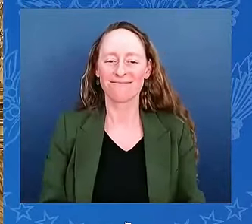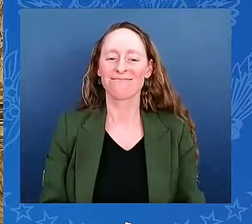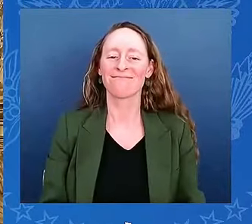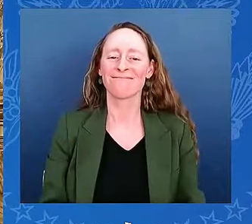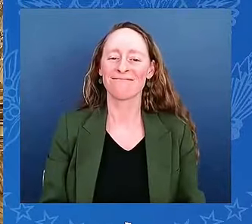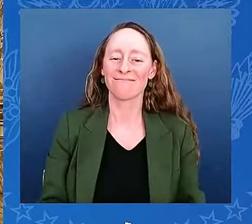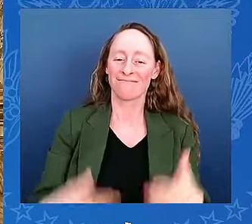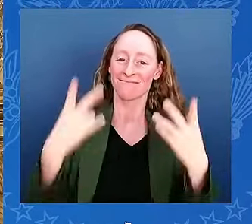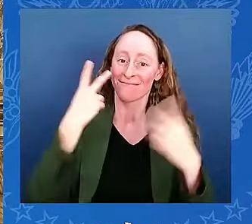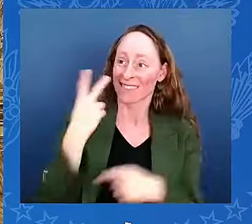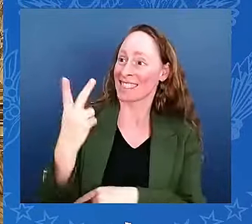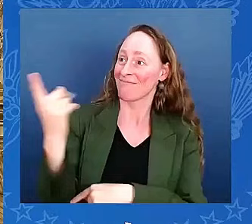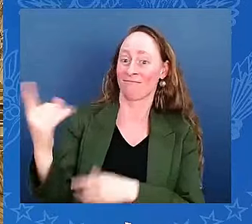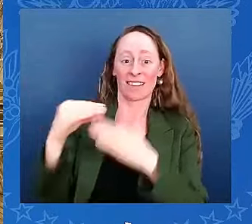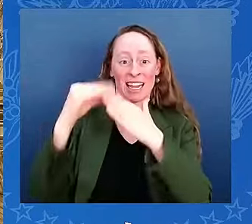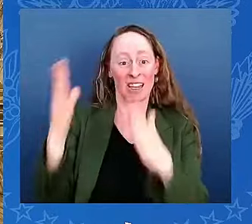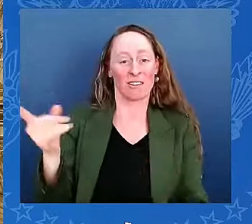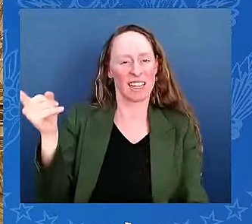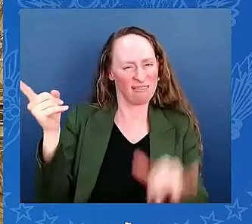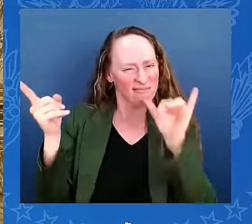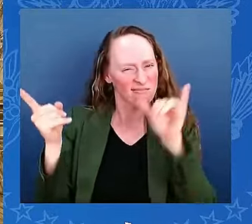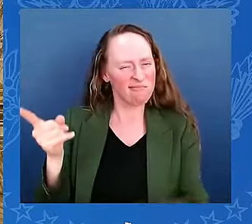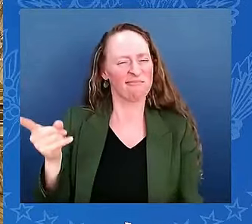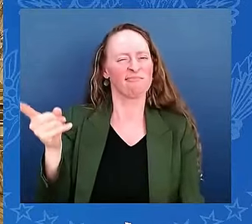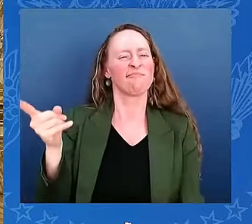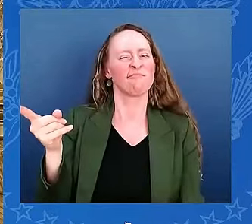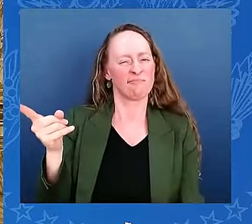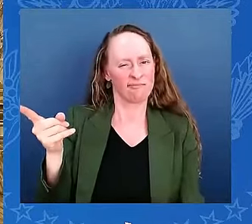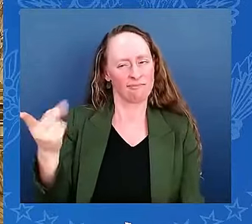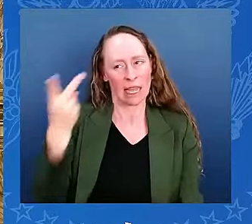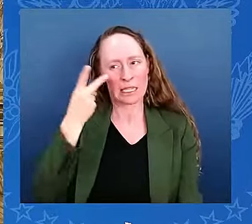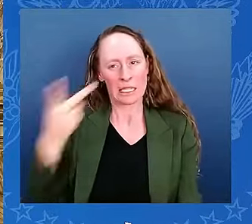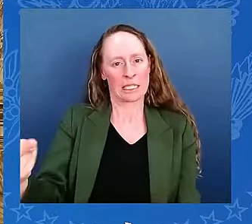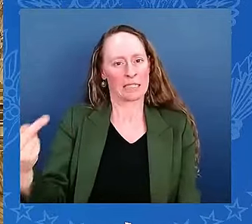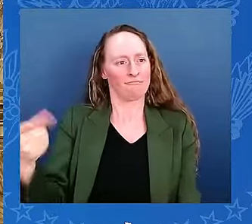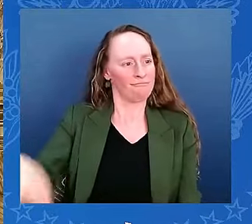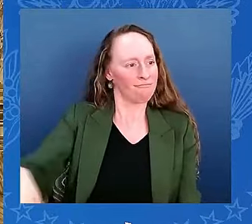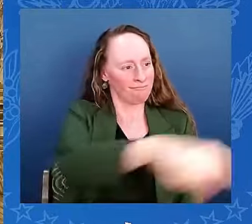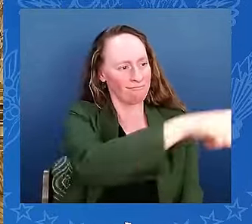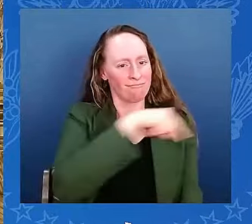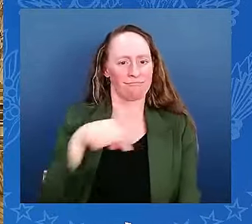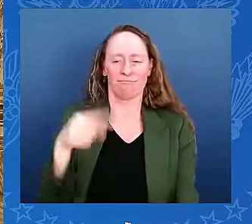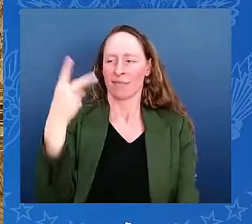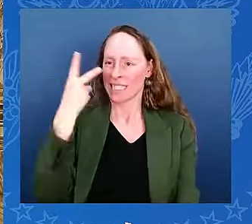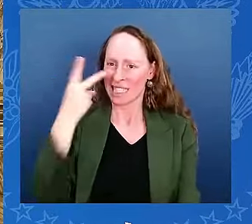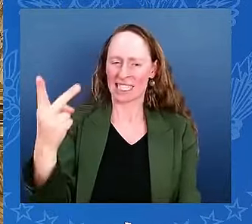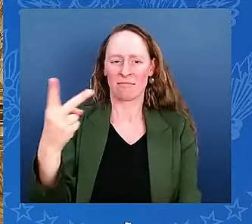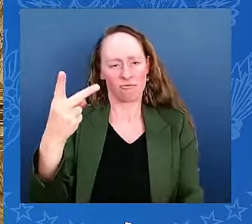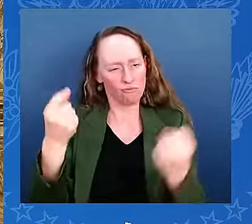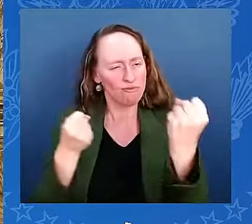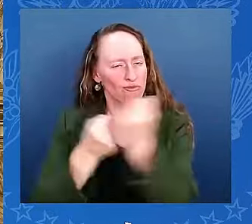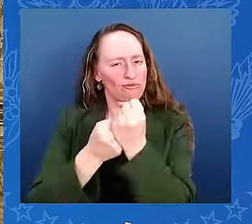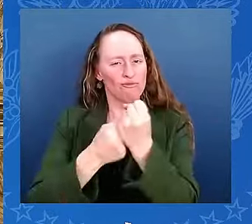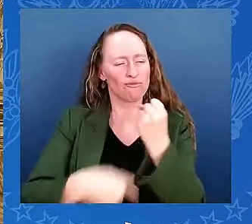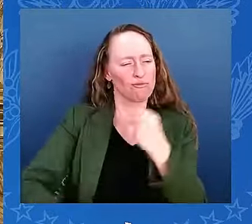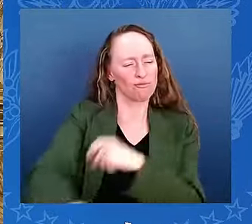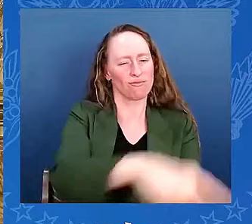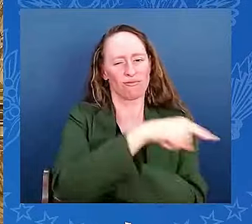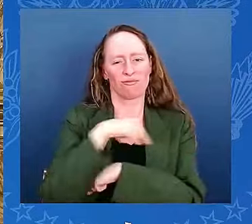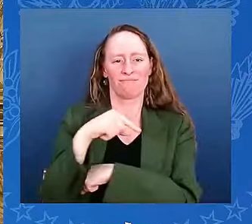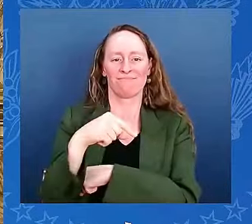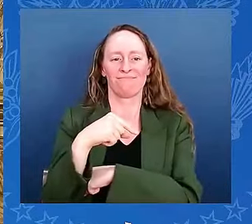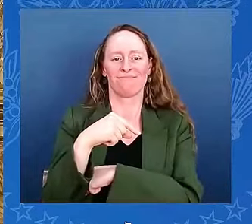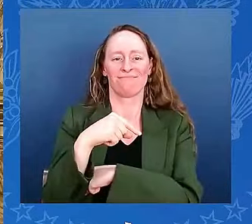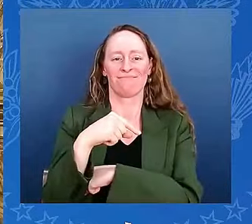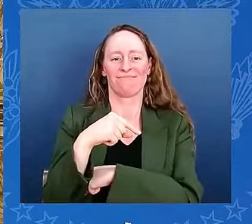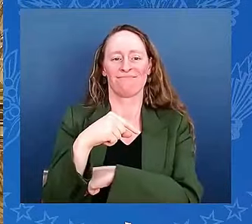believes in us, and has opened up his home to us once again. So it is with great joy and utmost respect that I ask